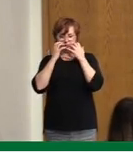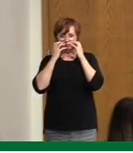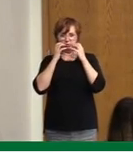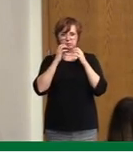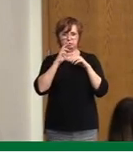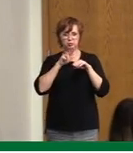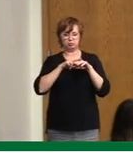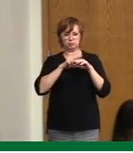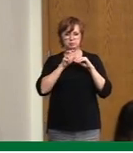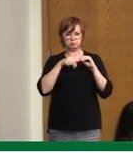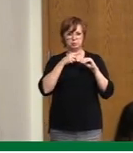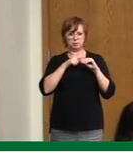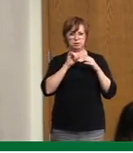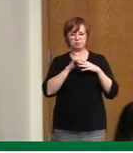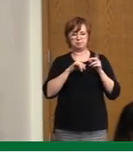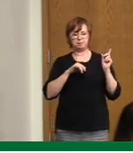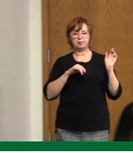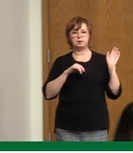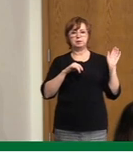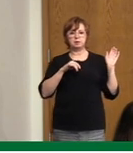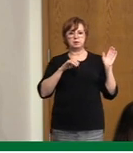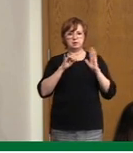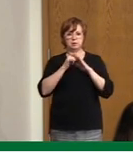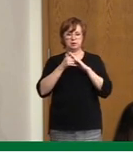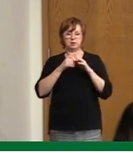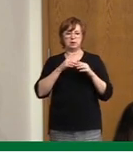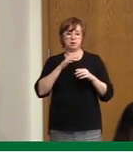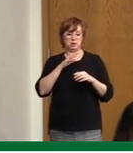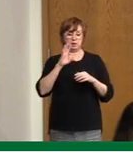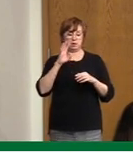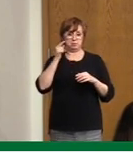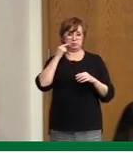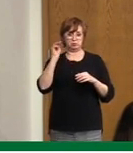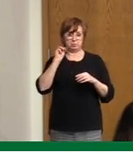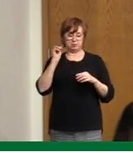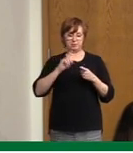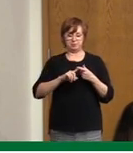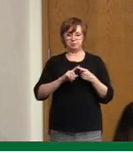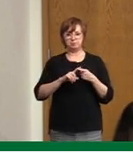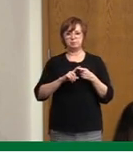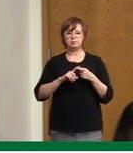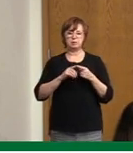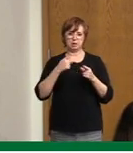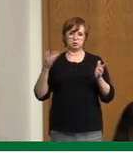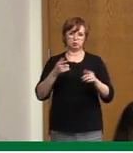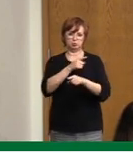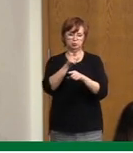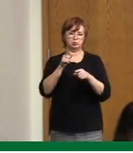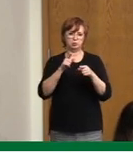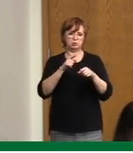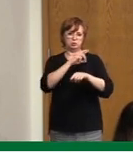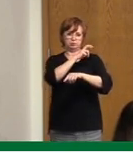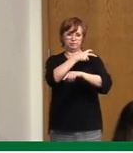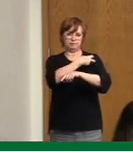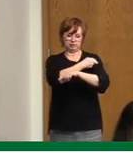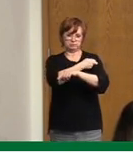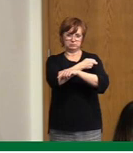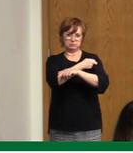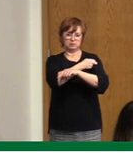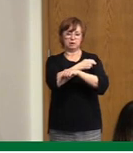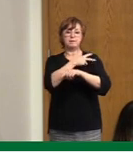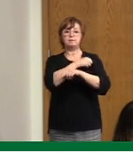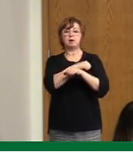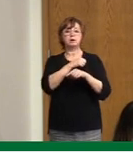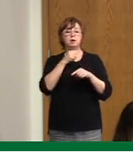would, first of all, I'd encourage anybody to get vaccinated. This is the quickest way to getting us back to a normal, a normal life, that we can